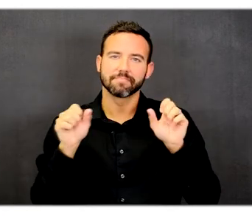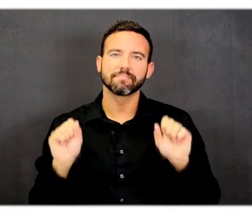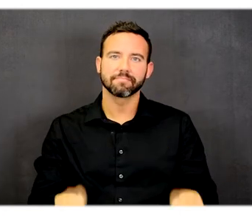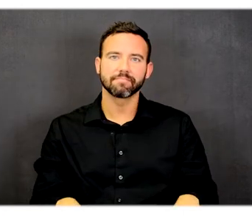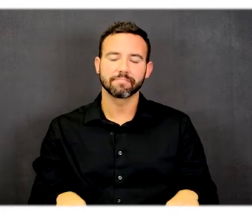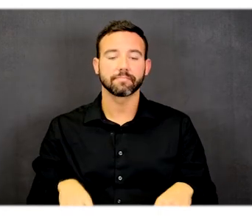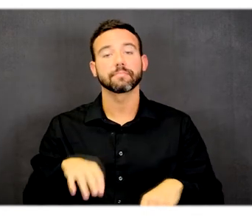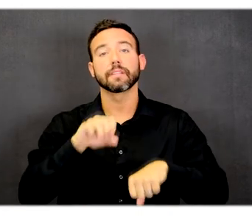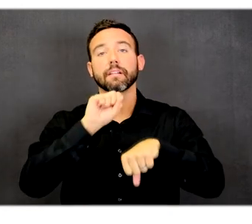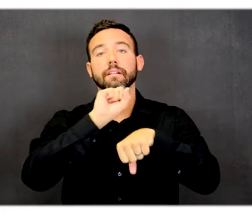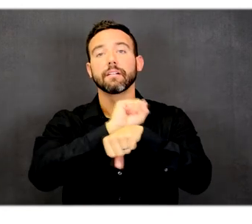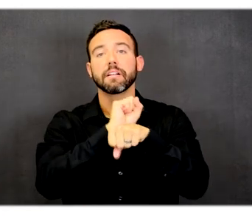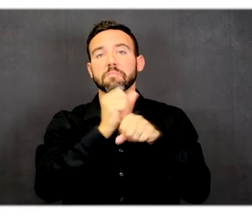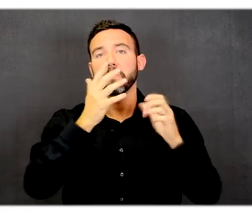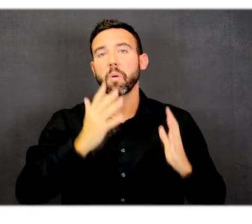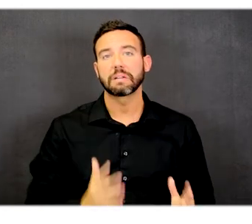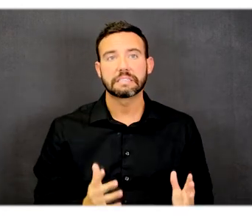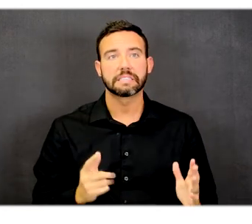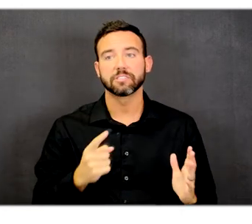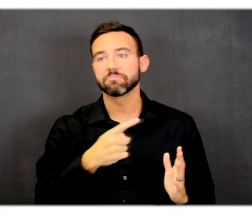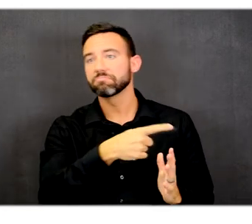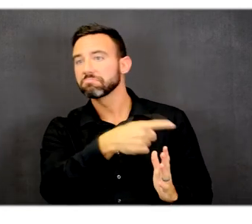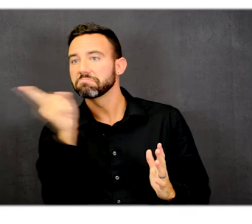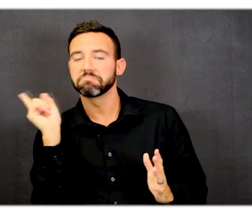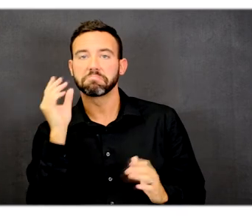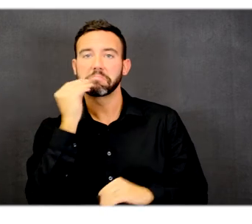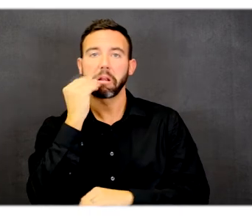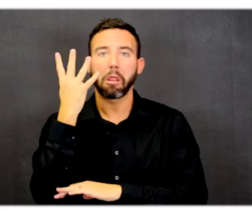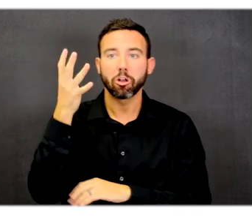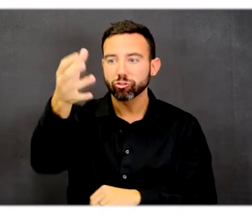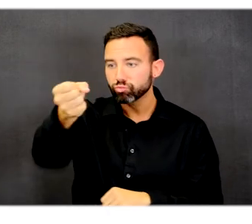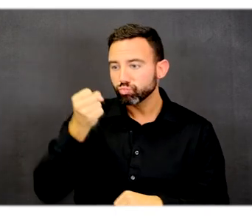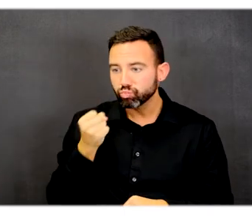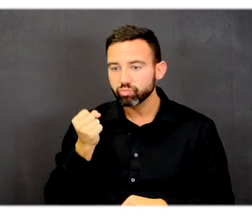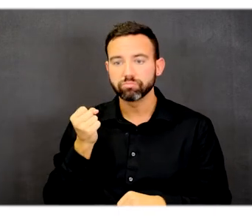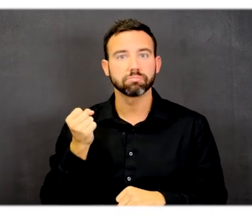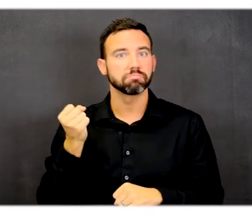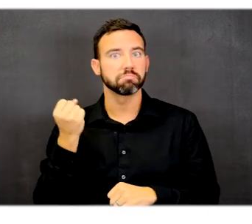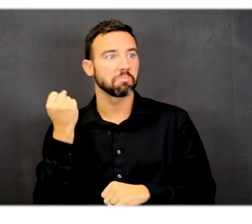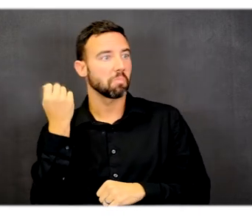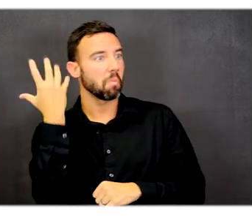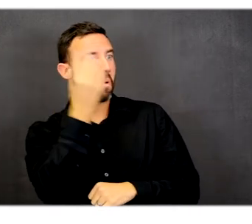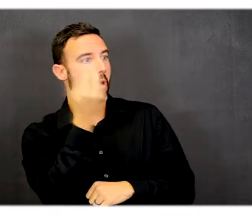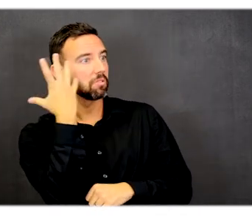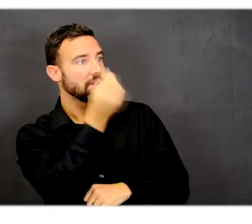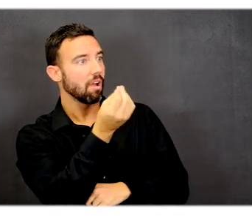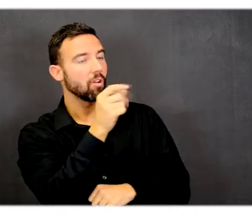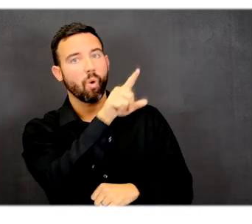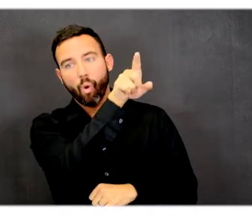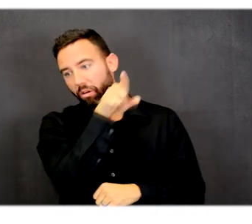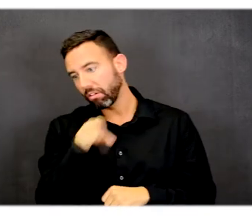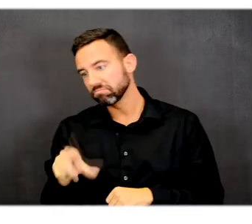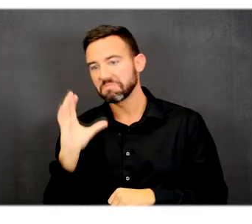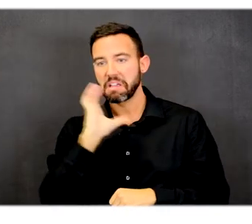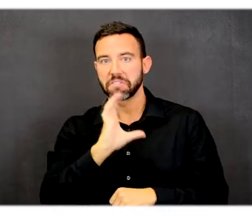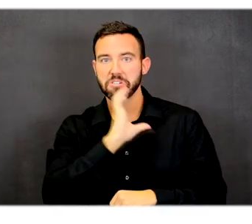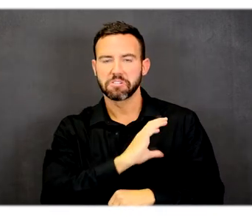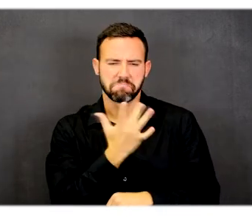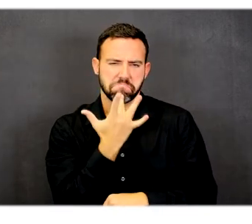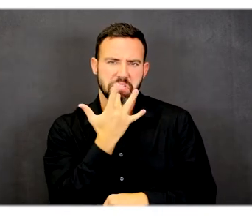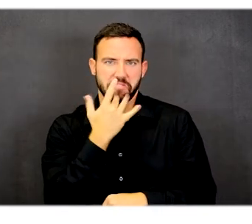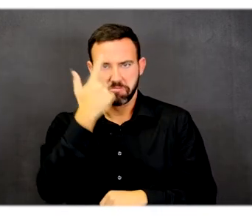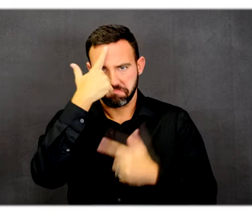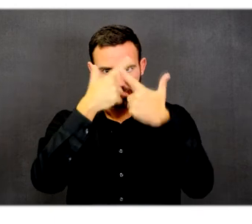Employees can get their refreshment of choice or retrieve lunch in the refrigerator and then go outside or to the cafeteria based on their preference.